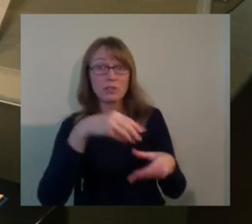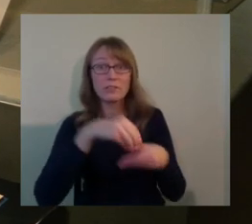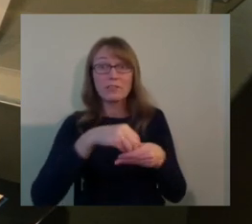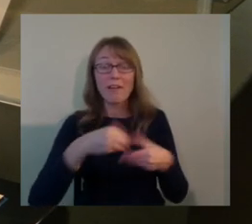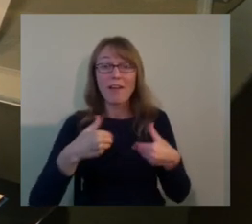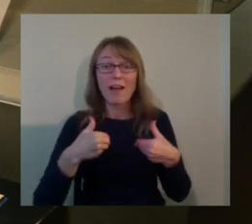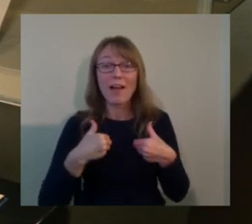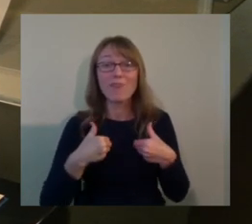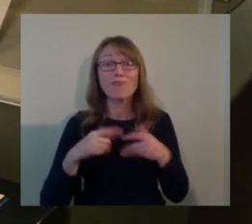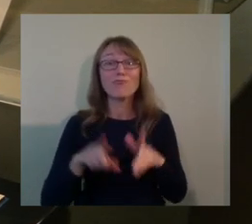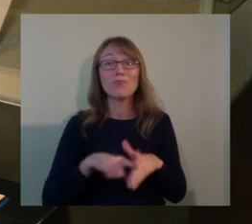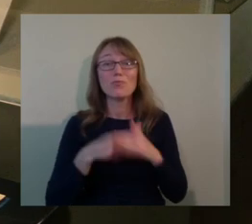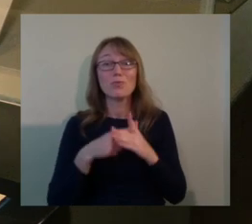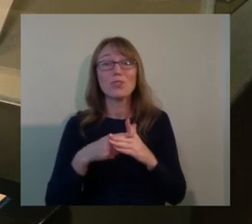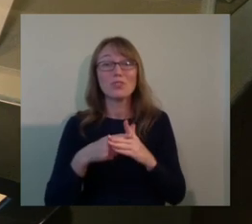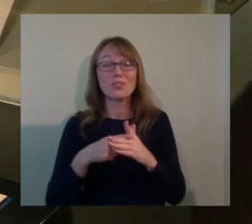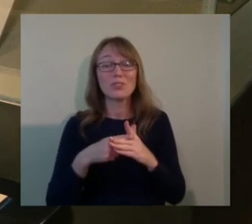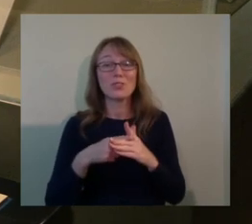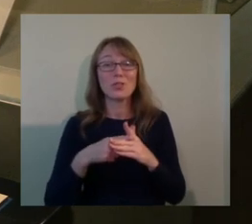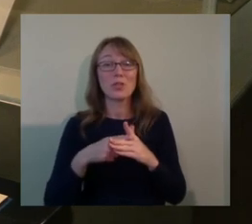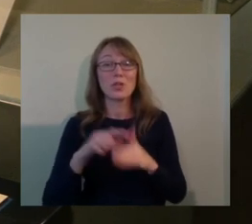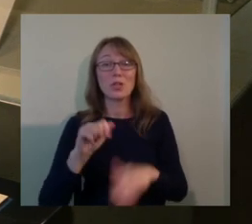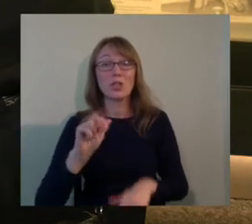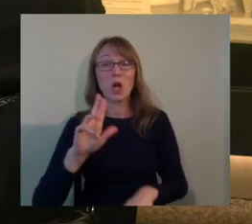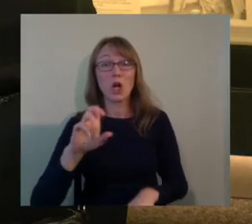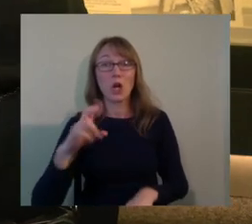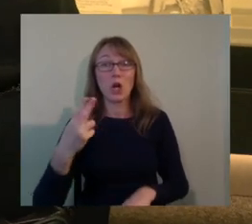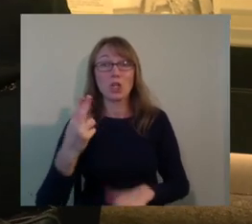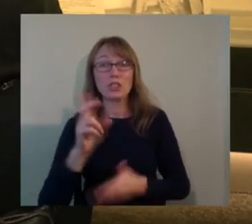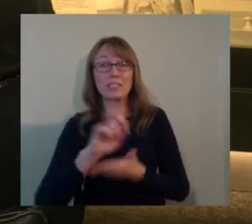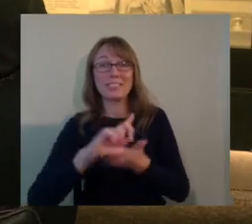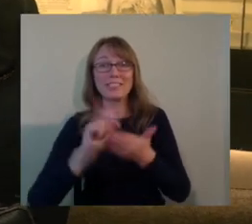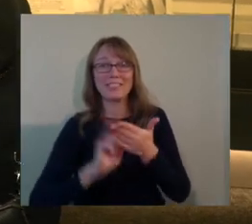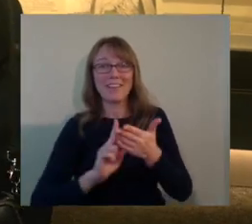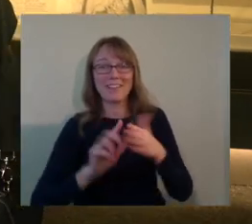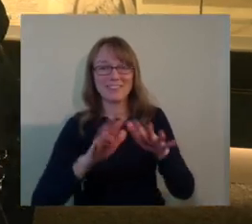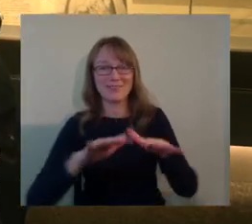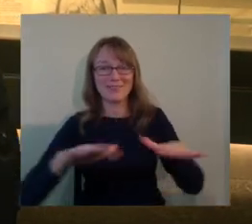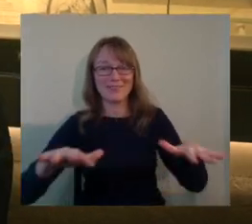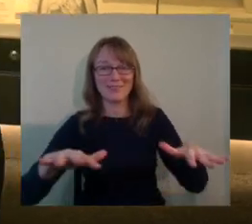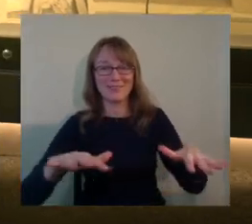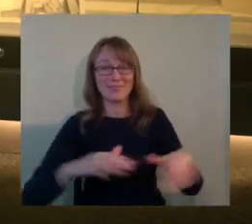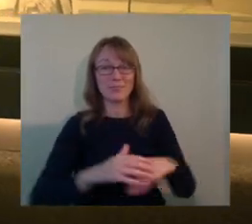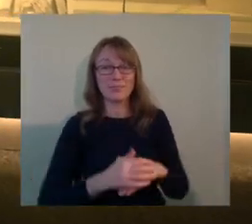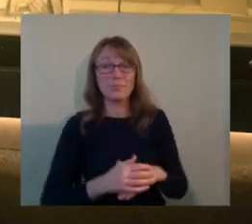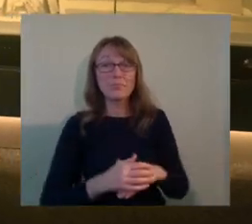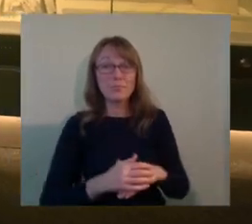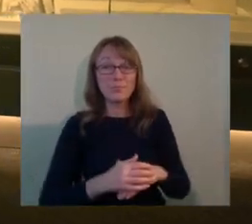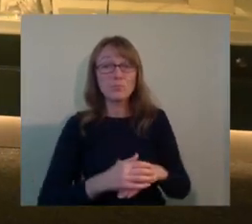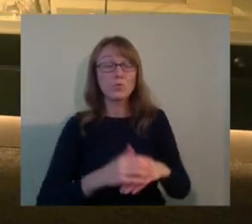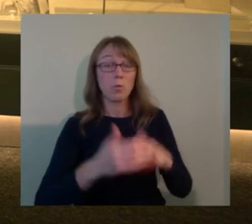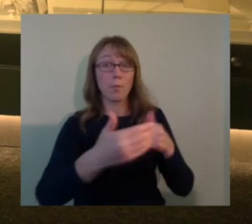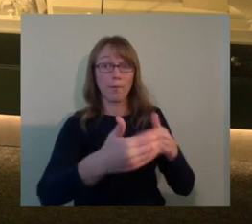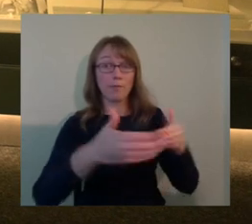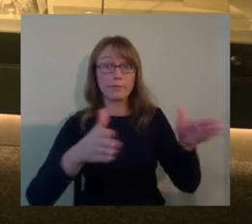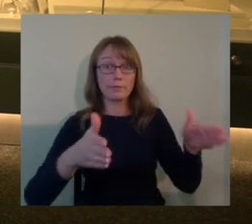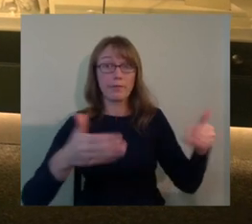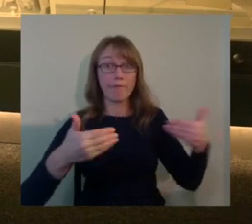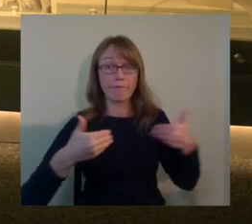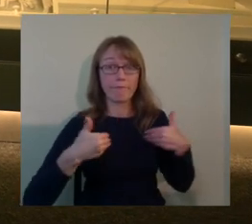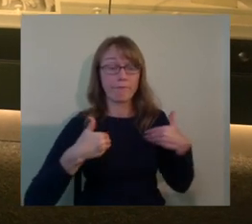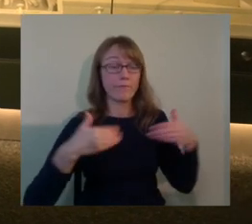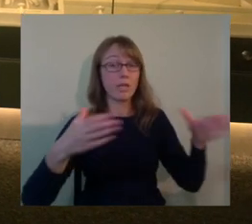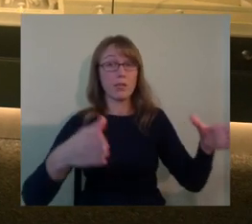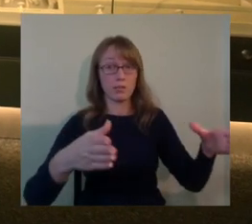designers. Uh, but outside of that, the, uh, exhibit has developed a tactile that is a